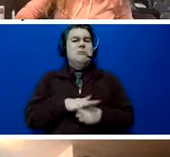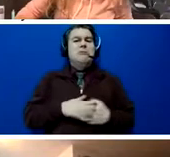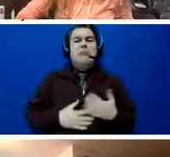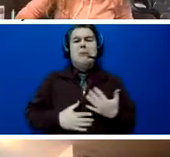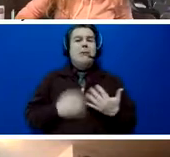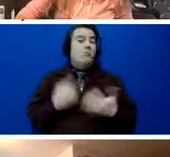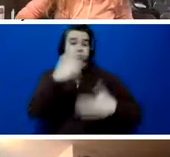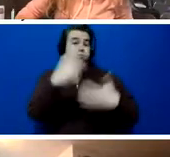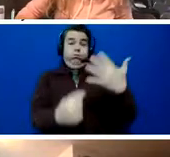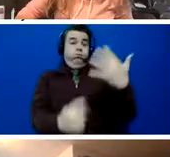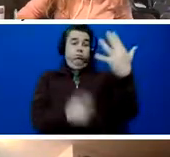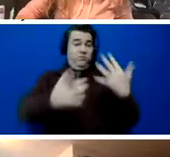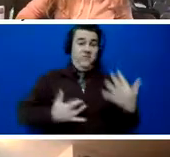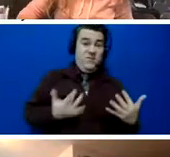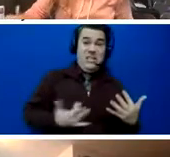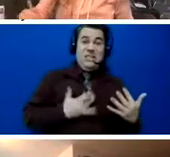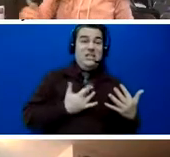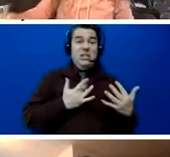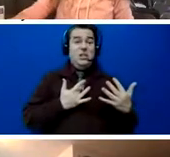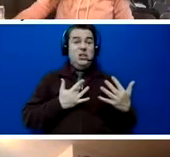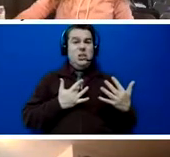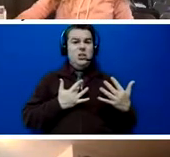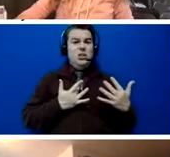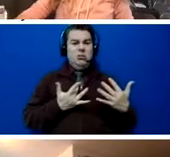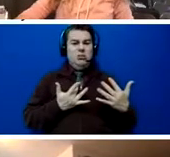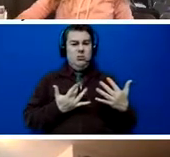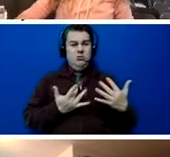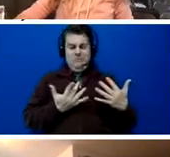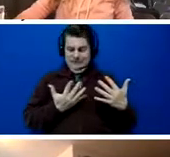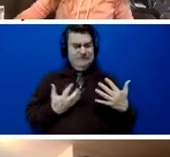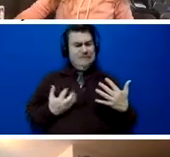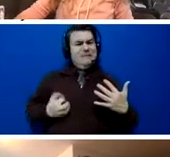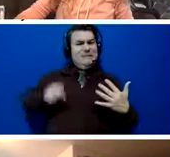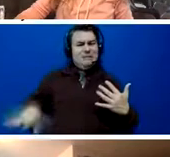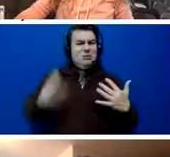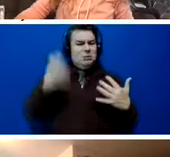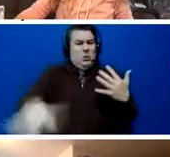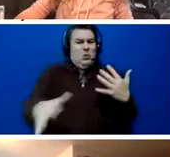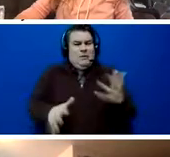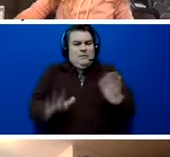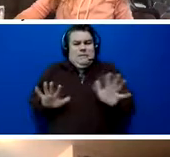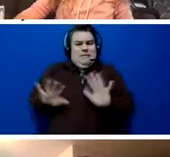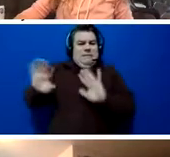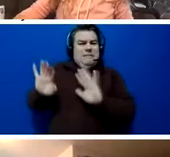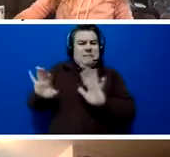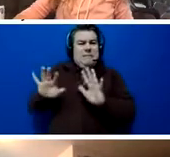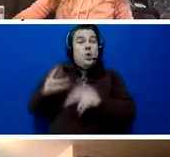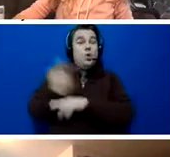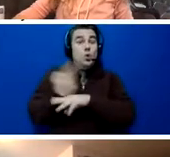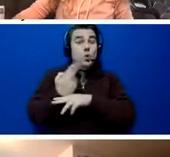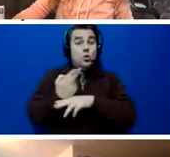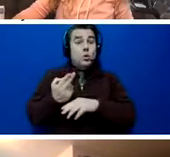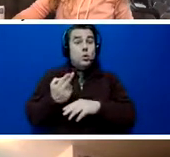that you're feeling that you no longer want to experience and you want to use plexus and your success with